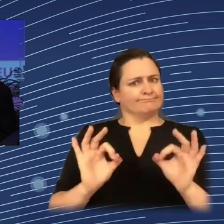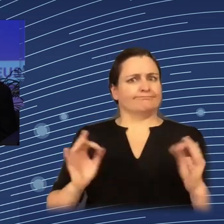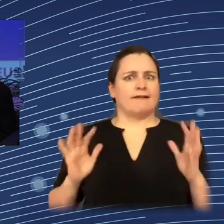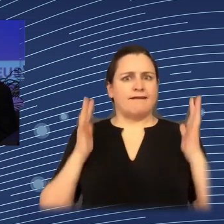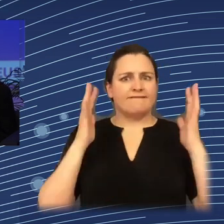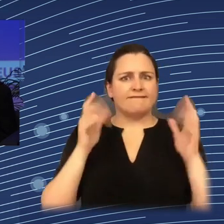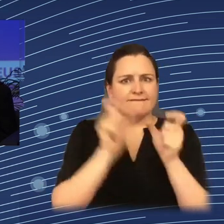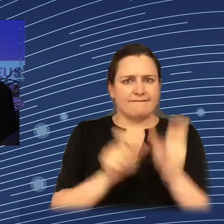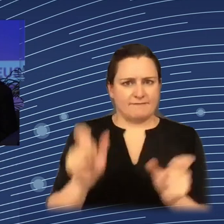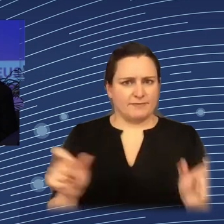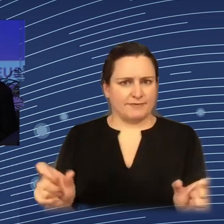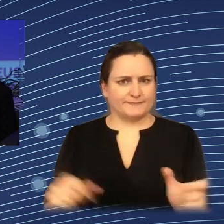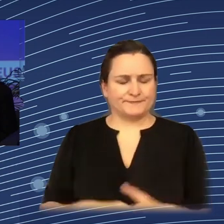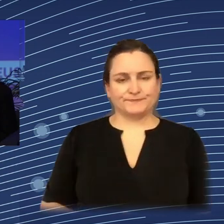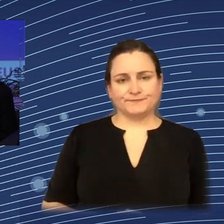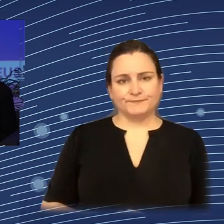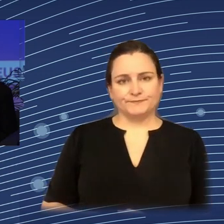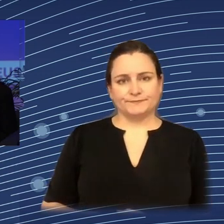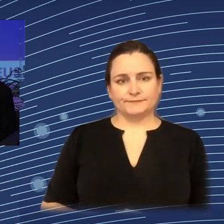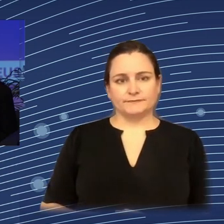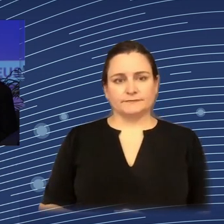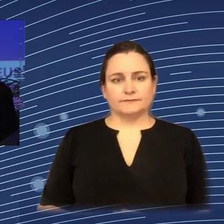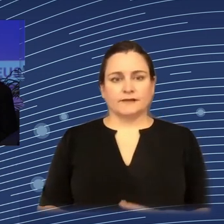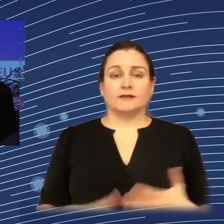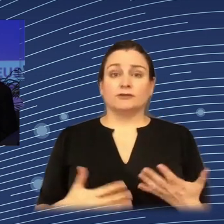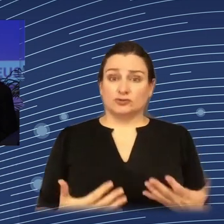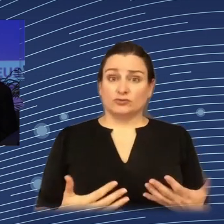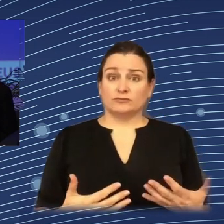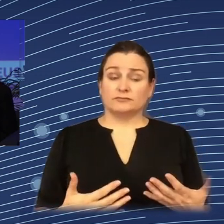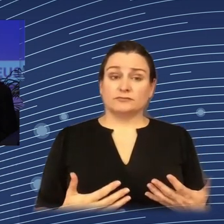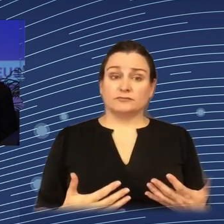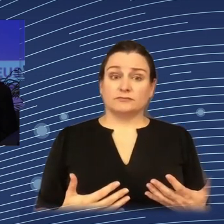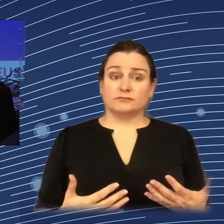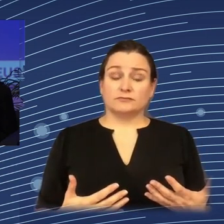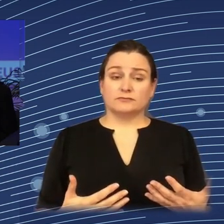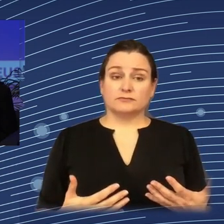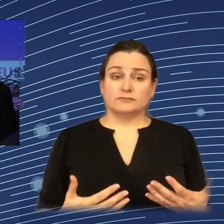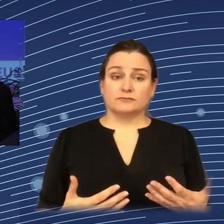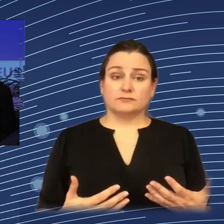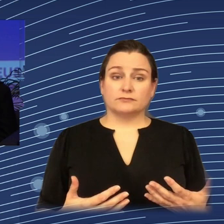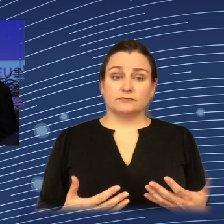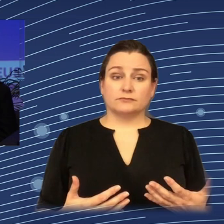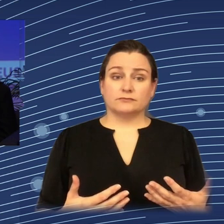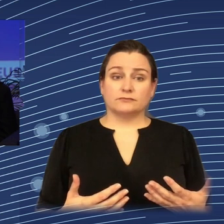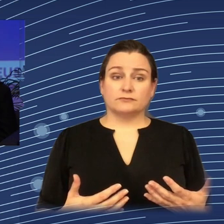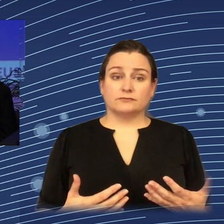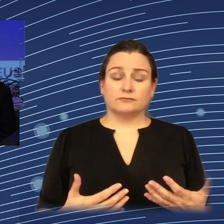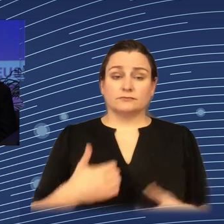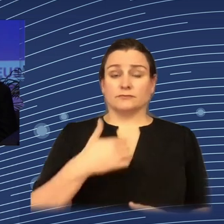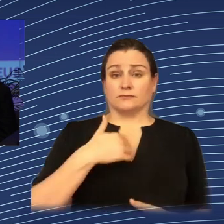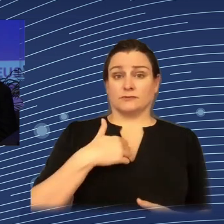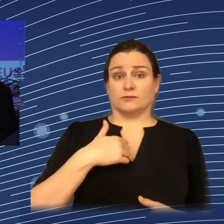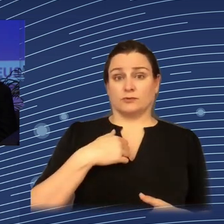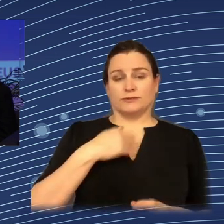these principles are very much hinged on one central notion that is very dear to